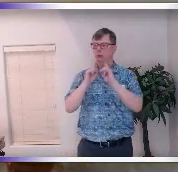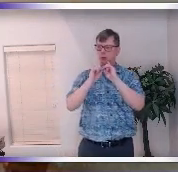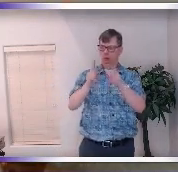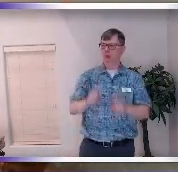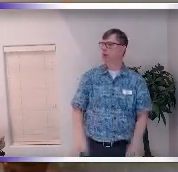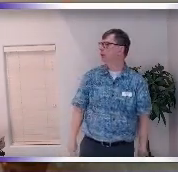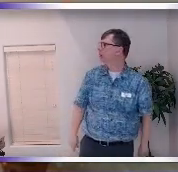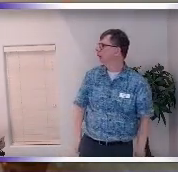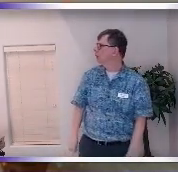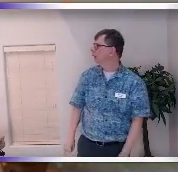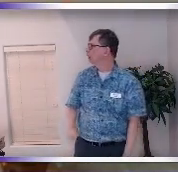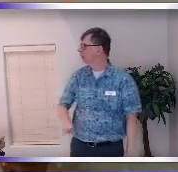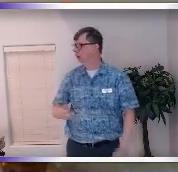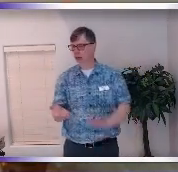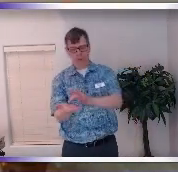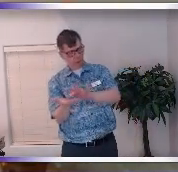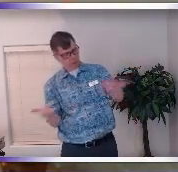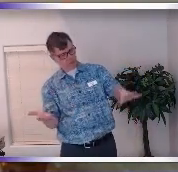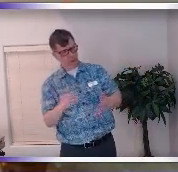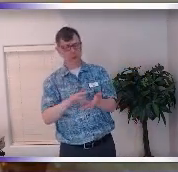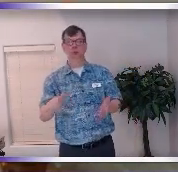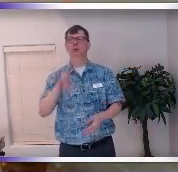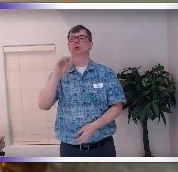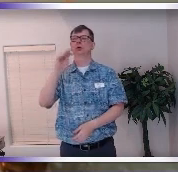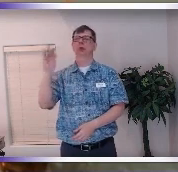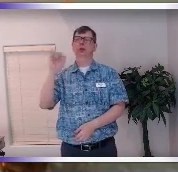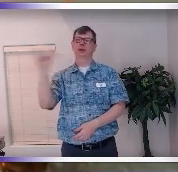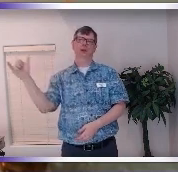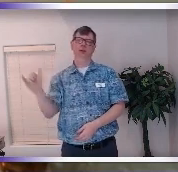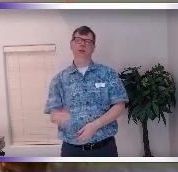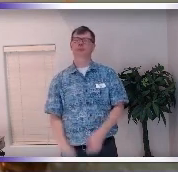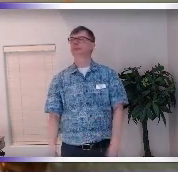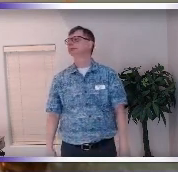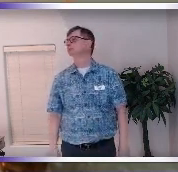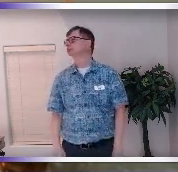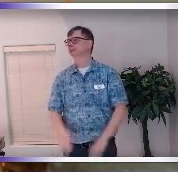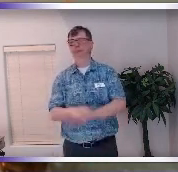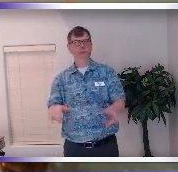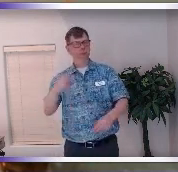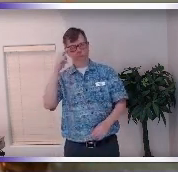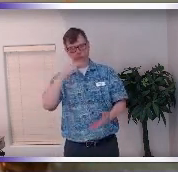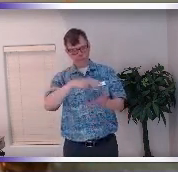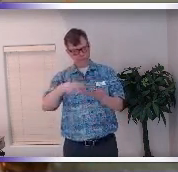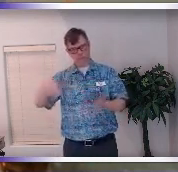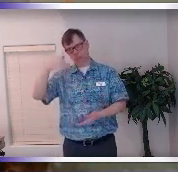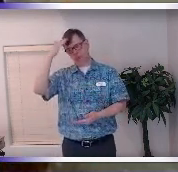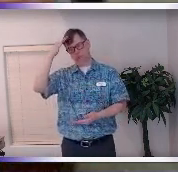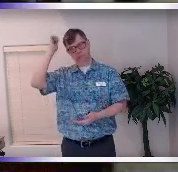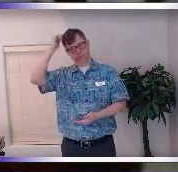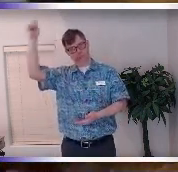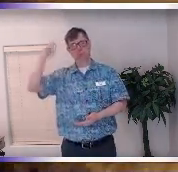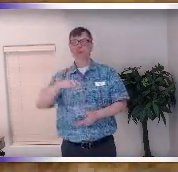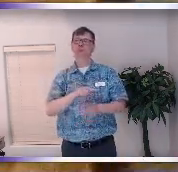and if you would just read the book Tracy you just read the book and don't read it with your mind read it with your soul meaning